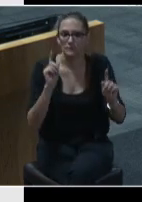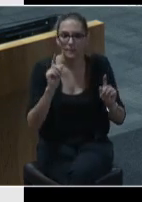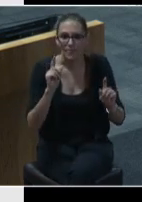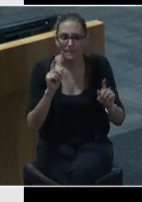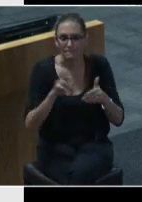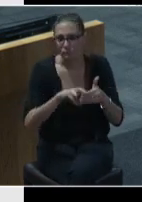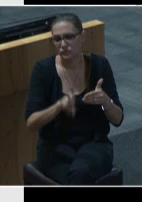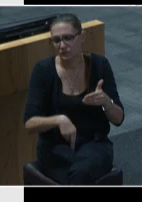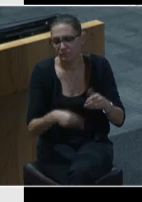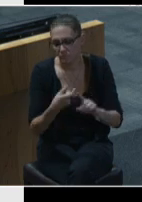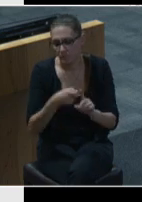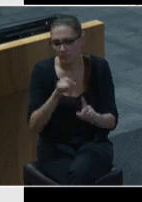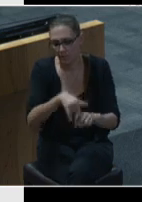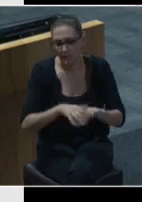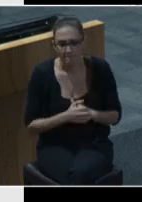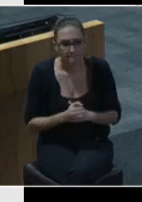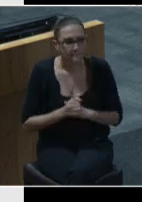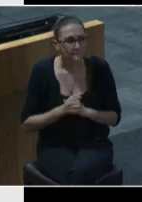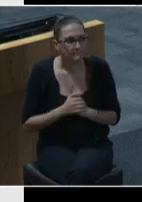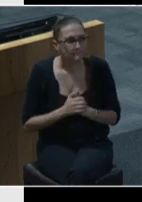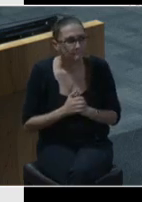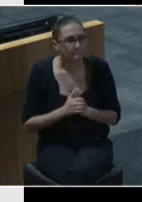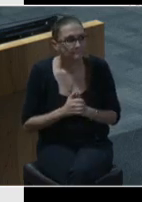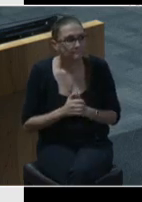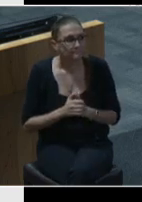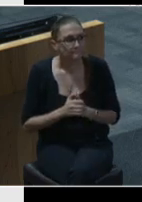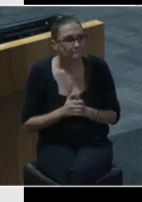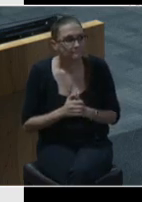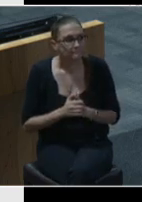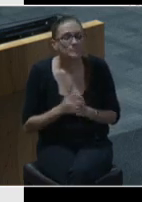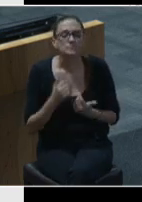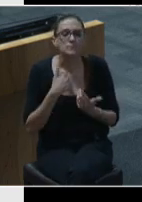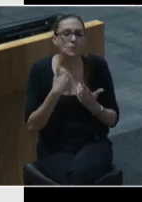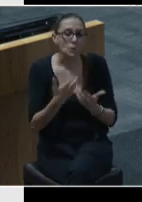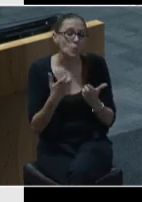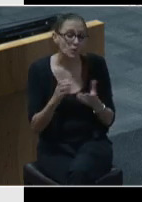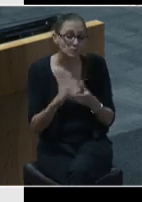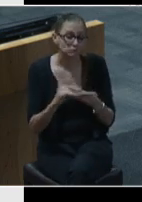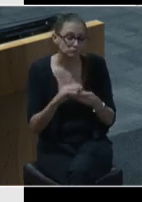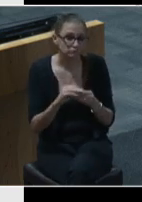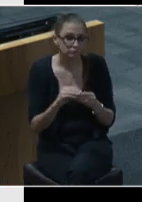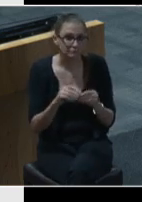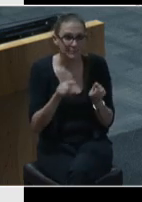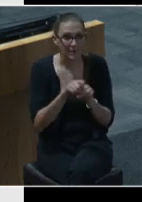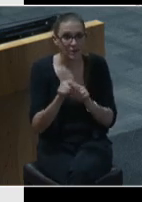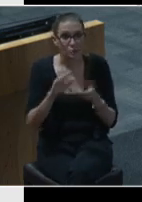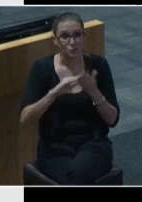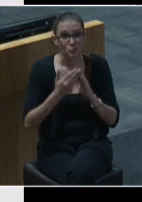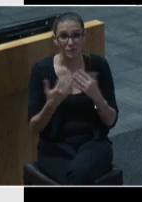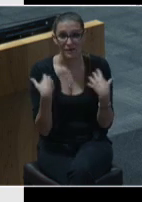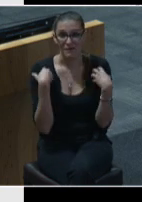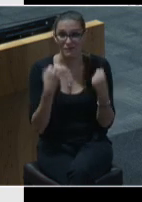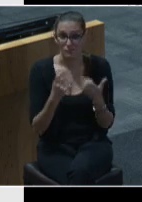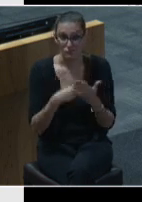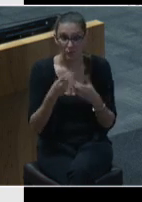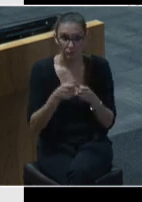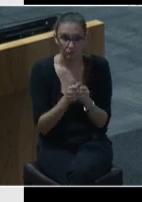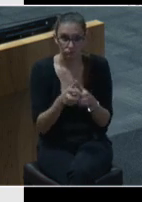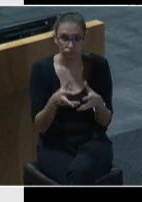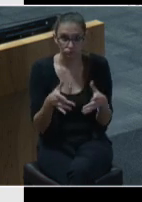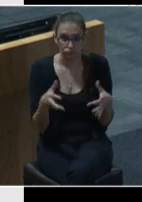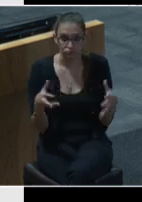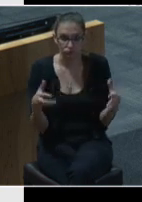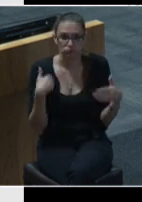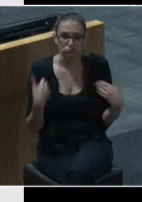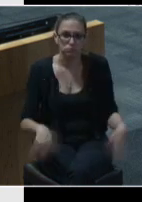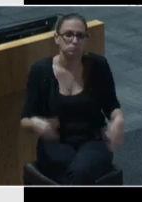outcome with that uh i would like to say that as a the community health program continues to grow i feel very fortunate